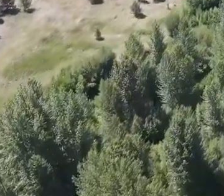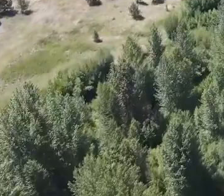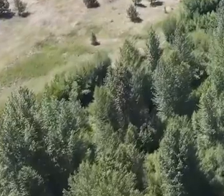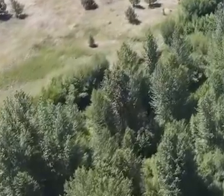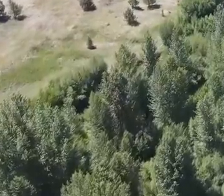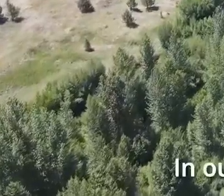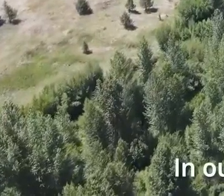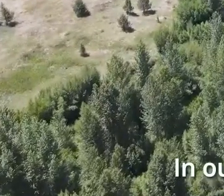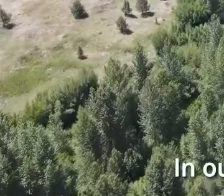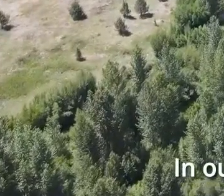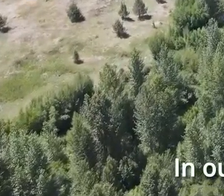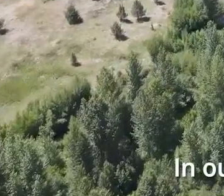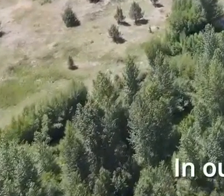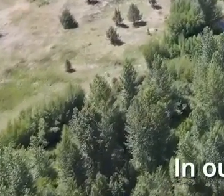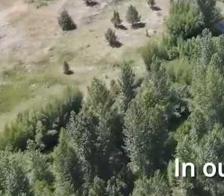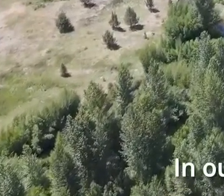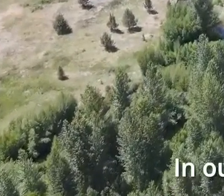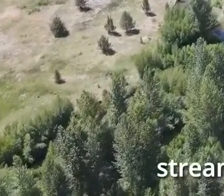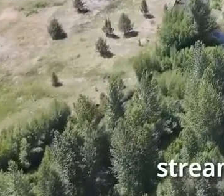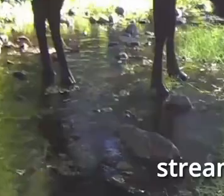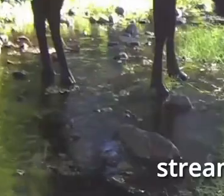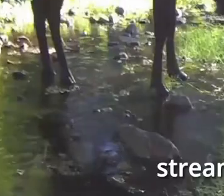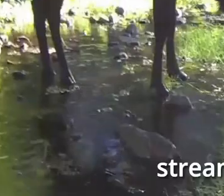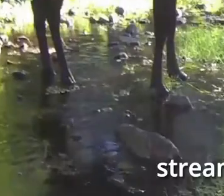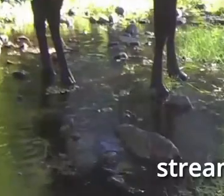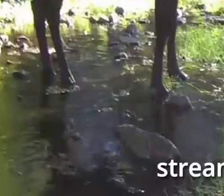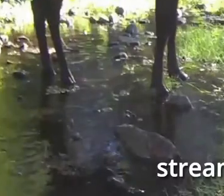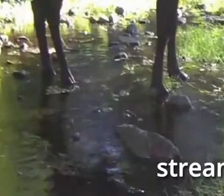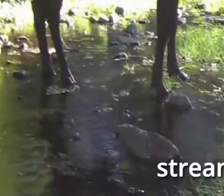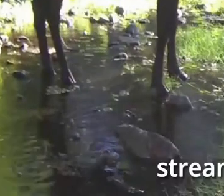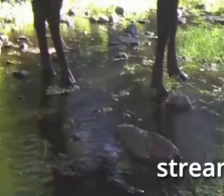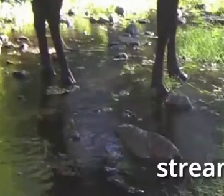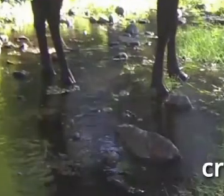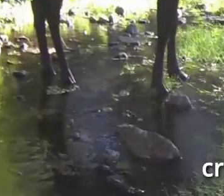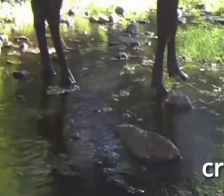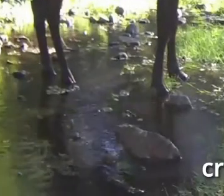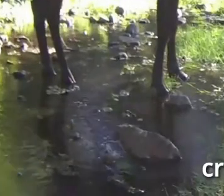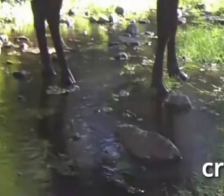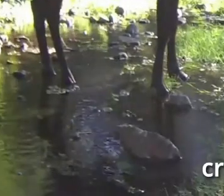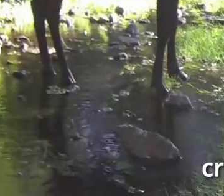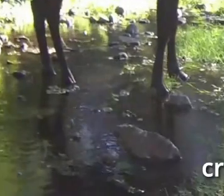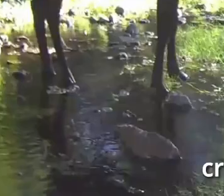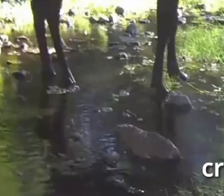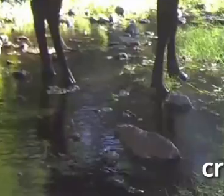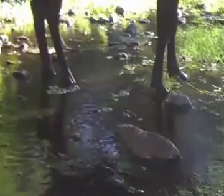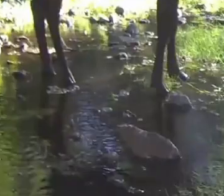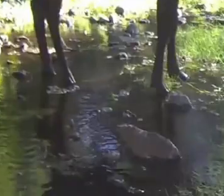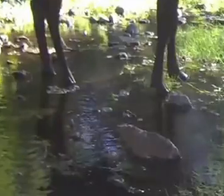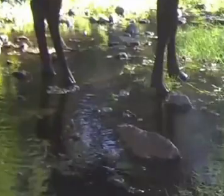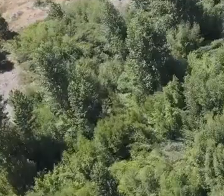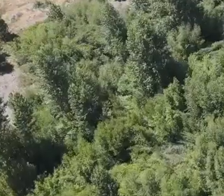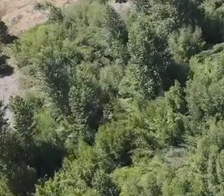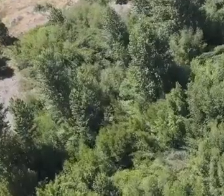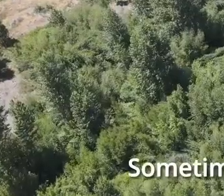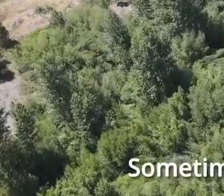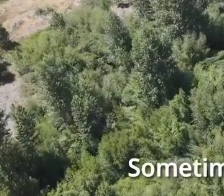meadows. In our high desert region, these streamside meadows are rare and critically important places.